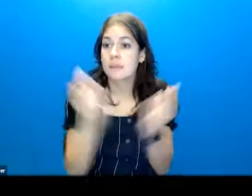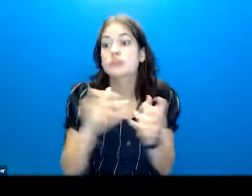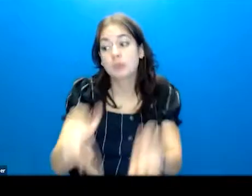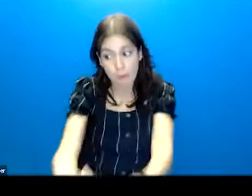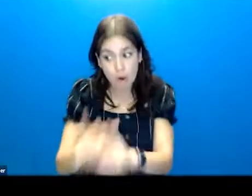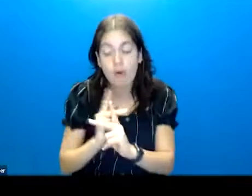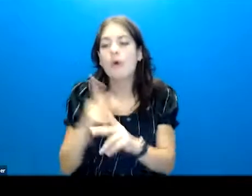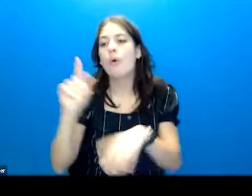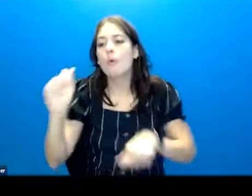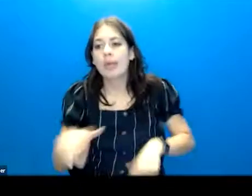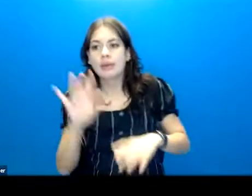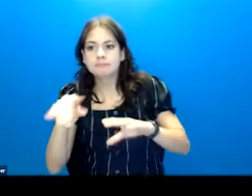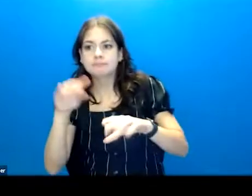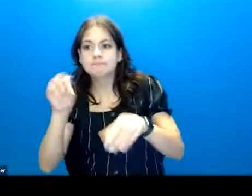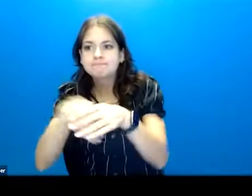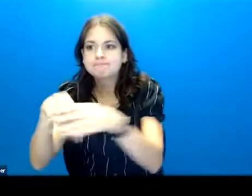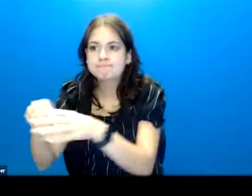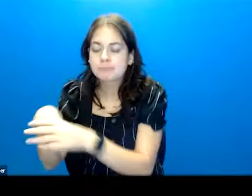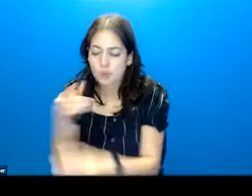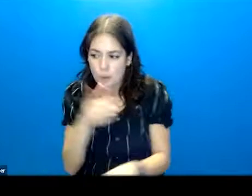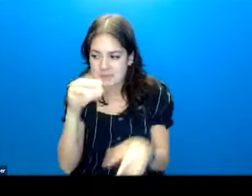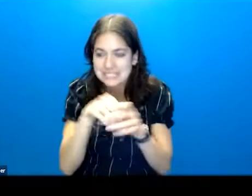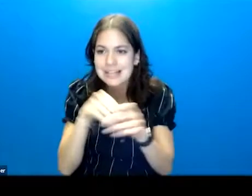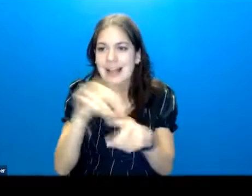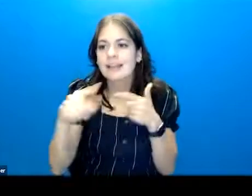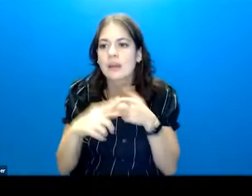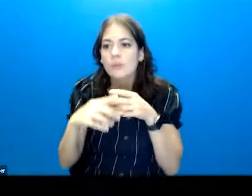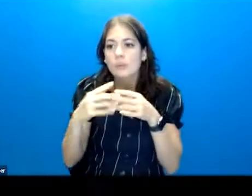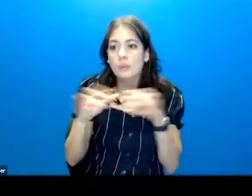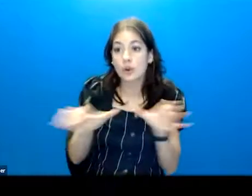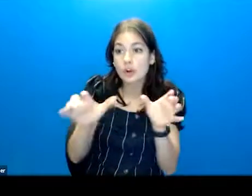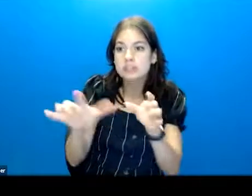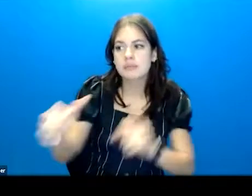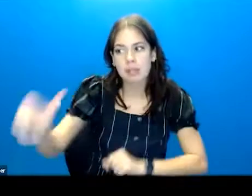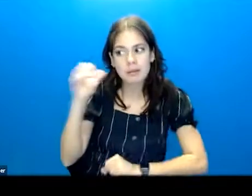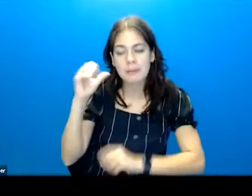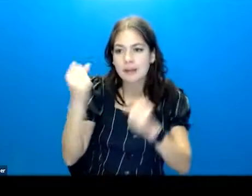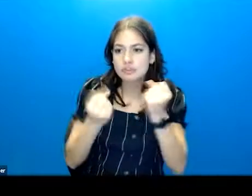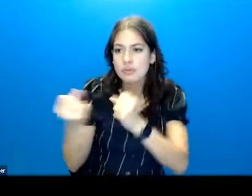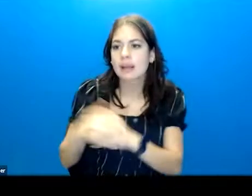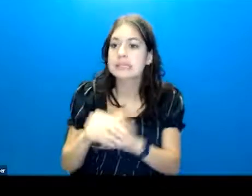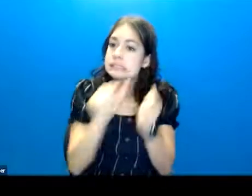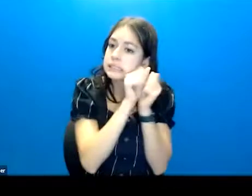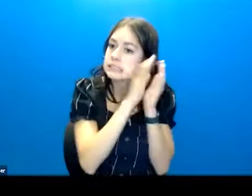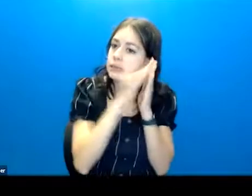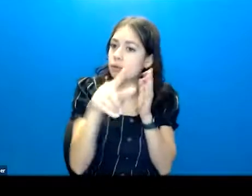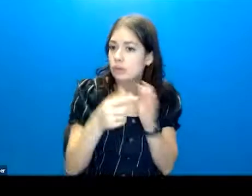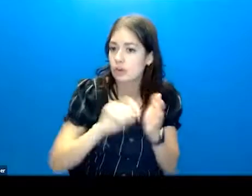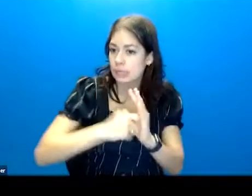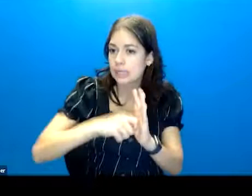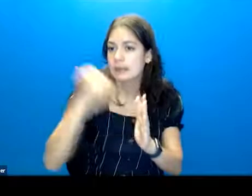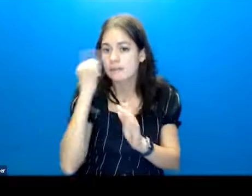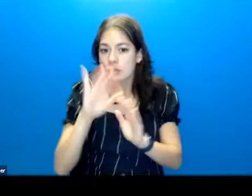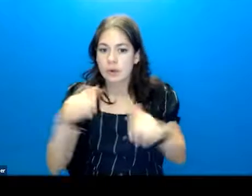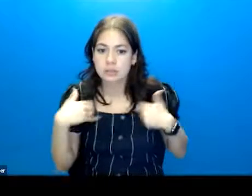families, that they can put weapons in. And then we encourage them to lock them in the trunk of their car and sleep with their keys. If their young person is